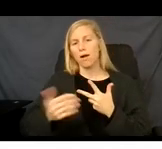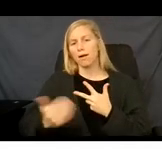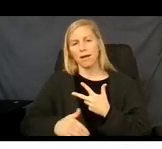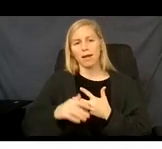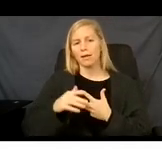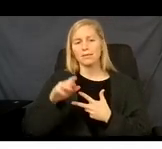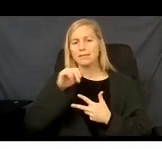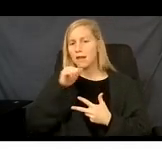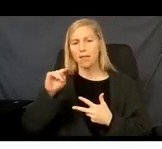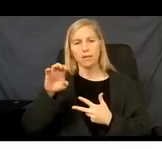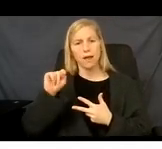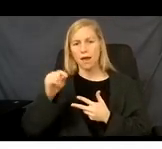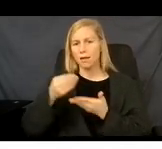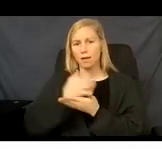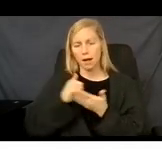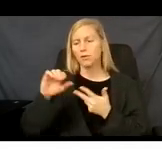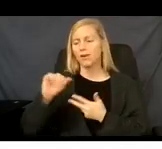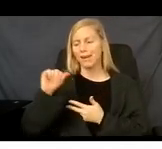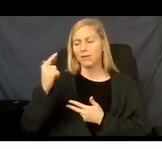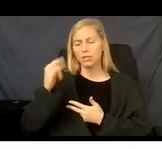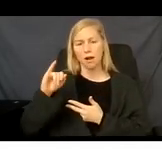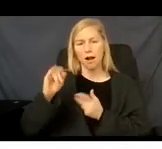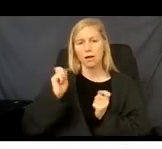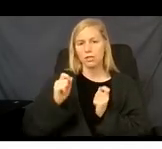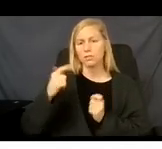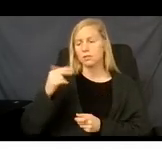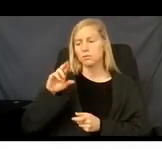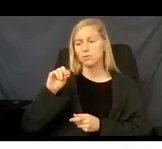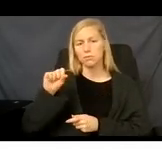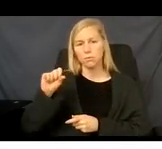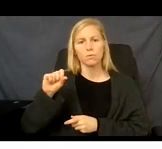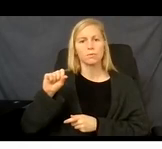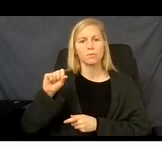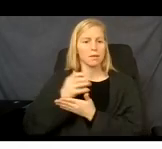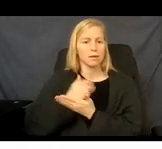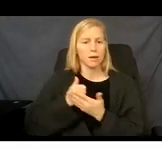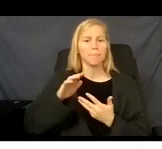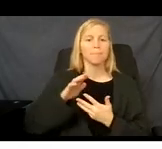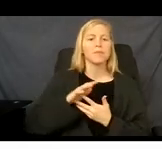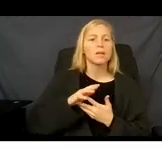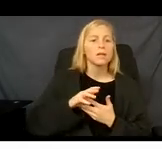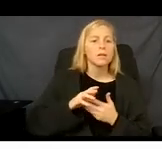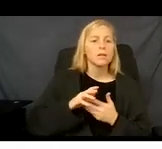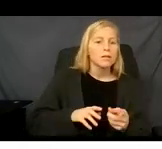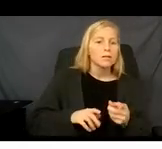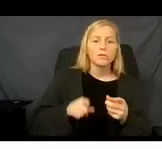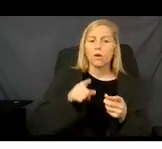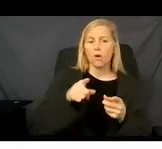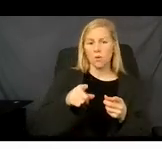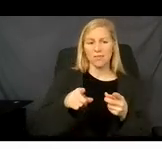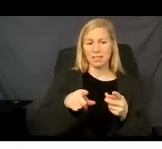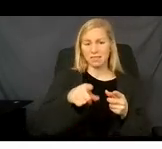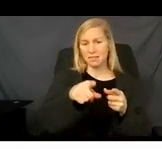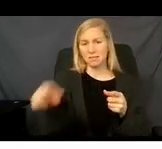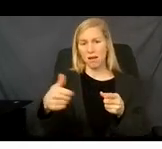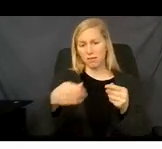report your assets, resources, income from child support, workers' compensation, gift or inheritances,